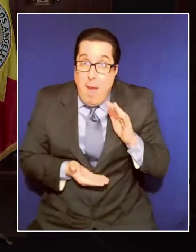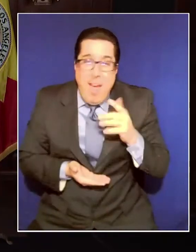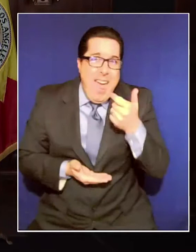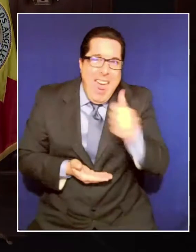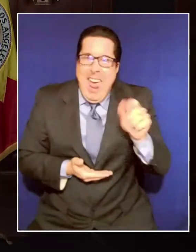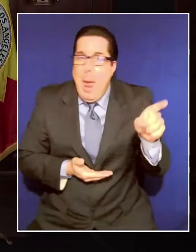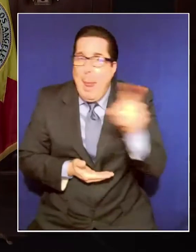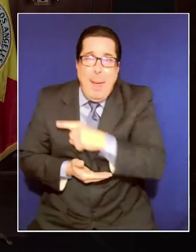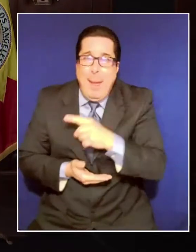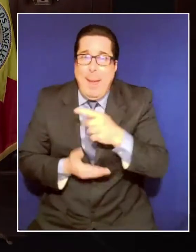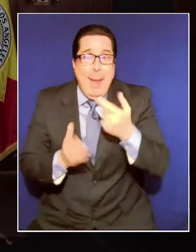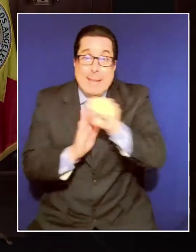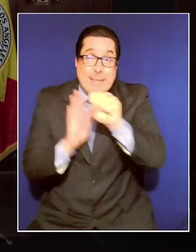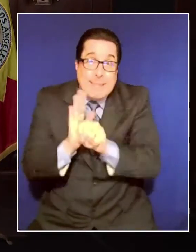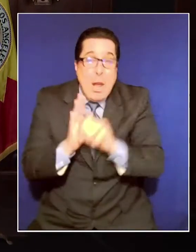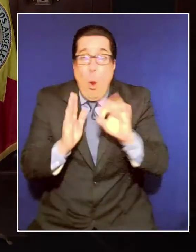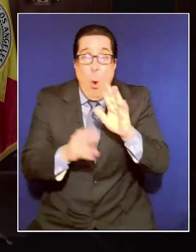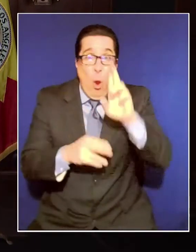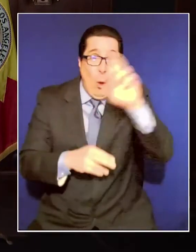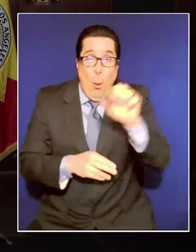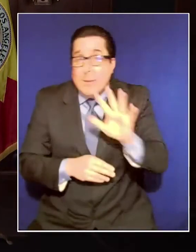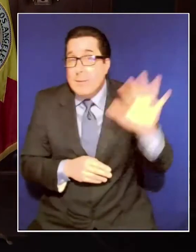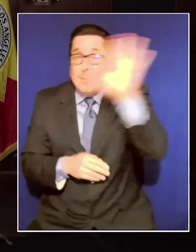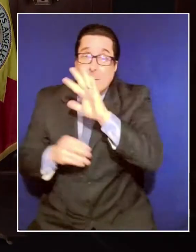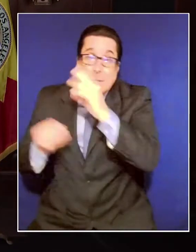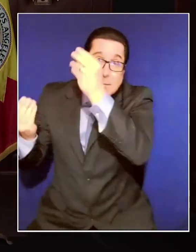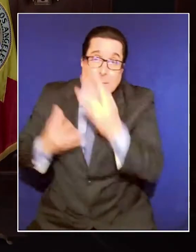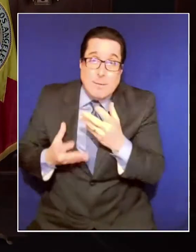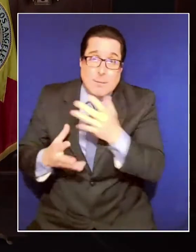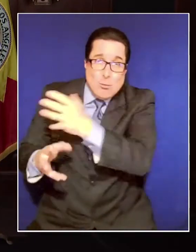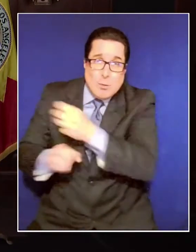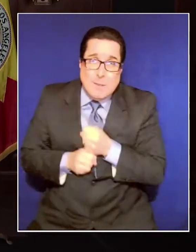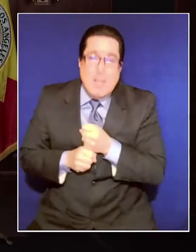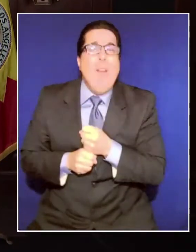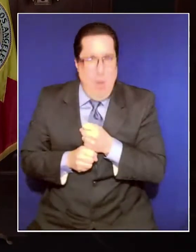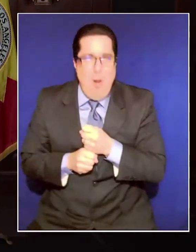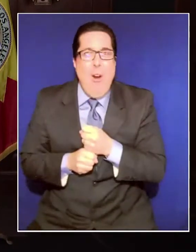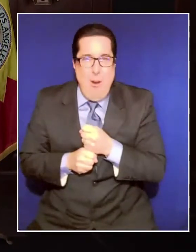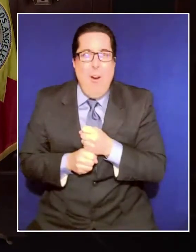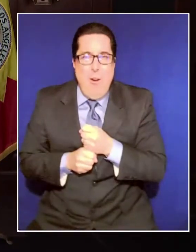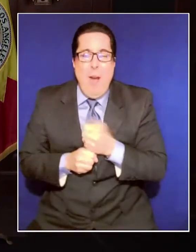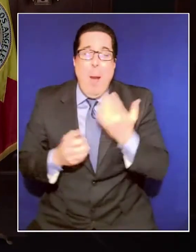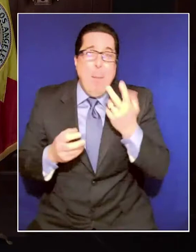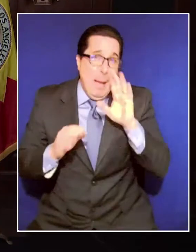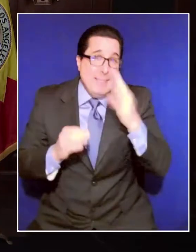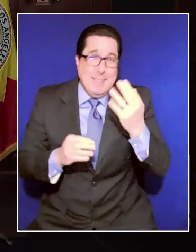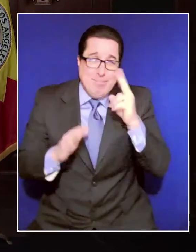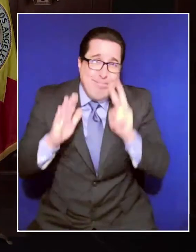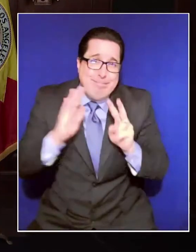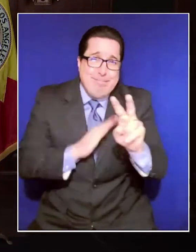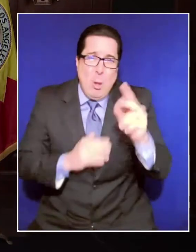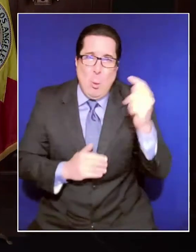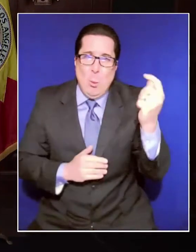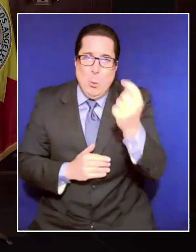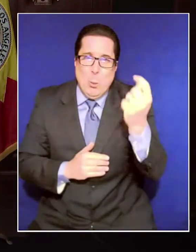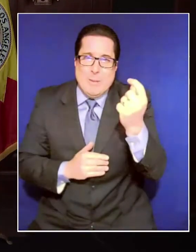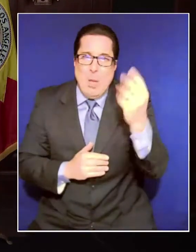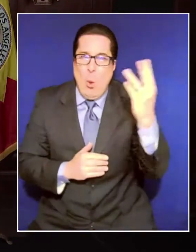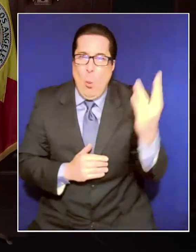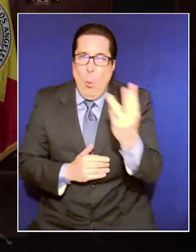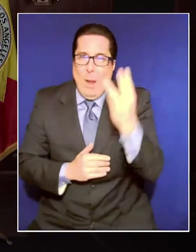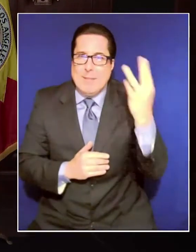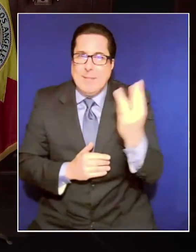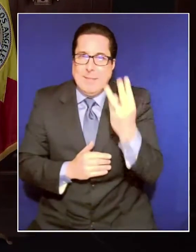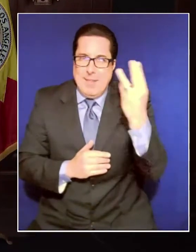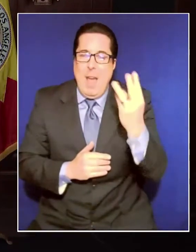national level saying we found some more, but most likely, hopefully Tuesday or Wednesday, we will reopen and start the business up